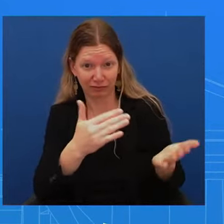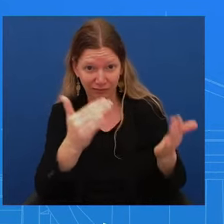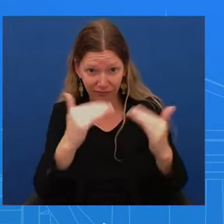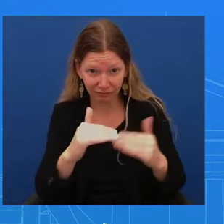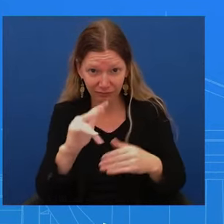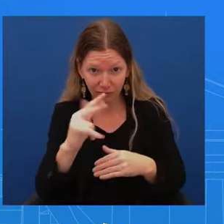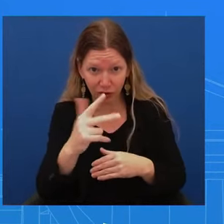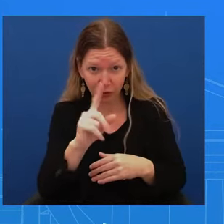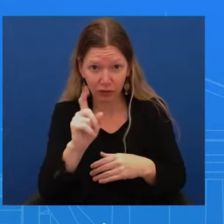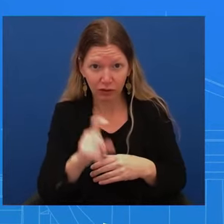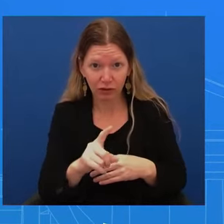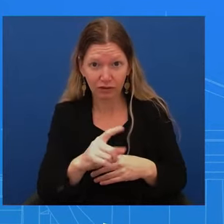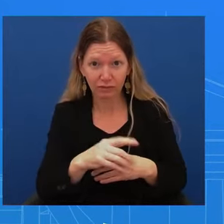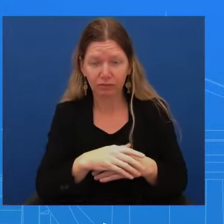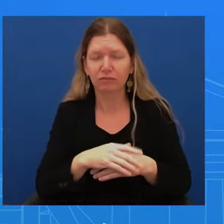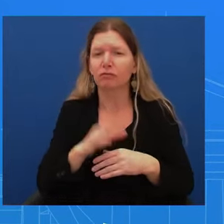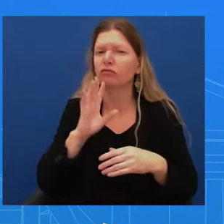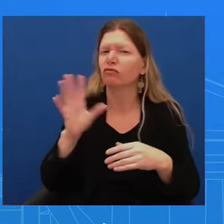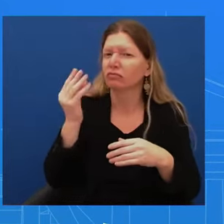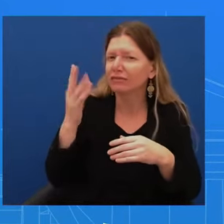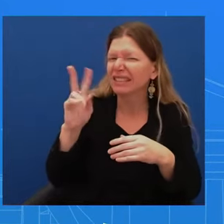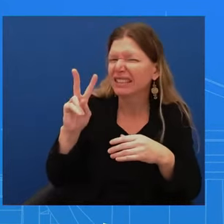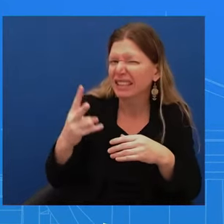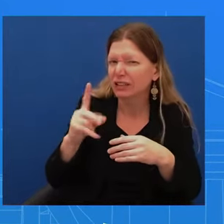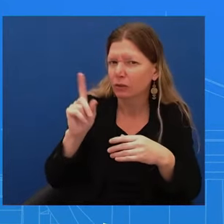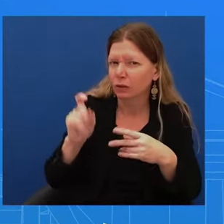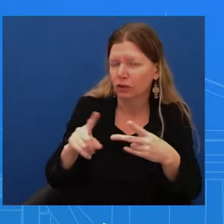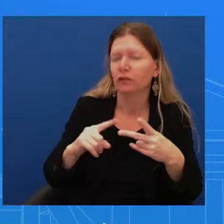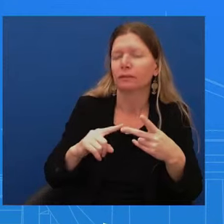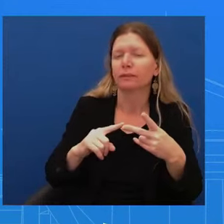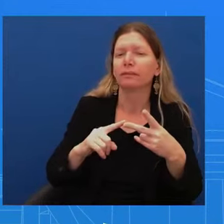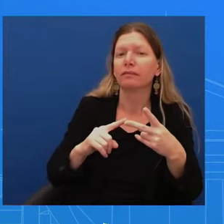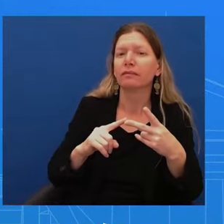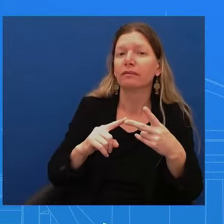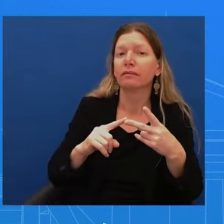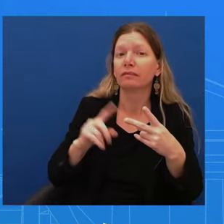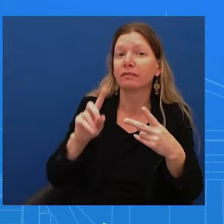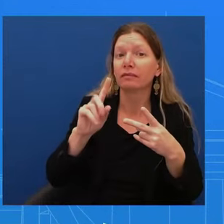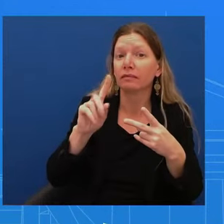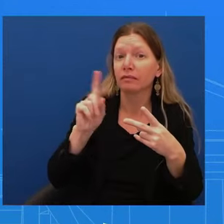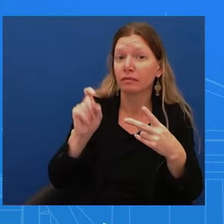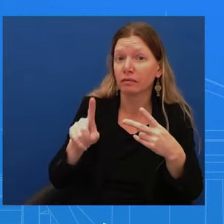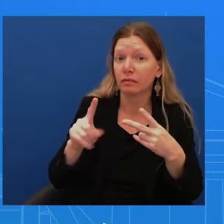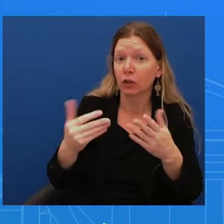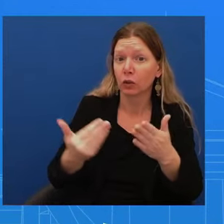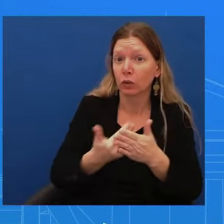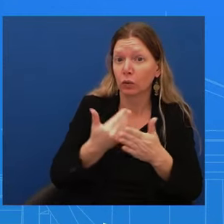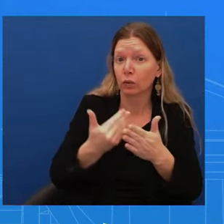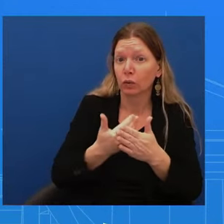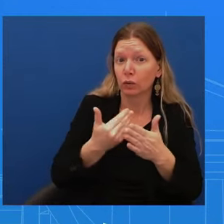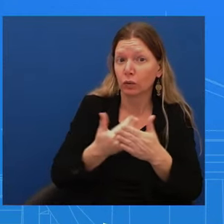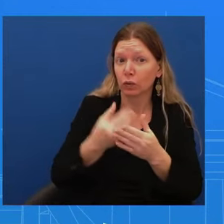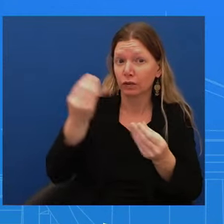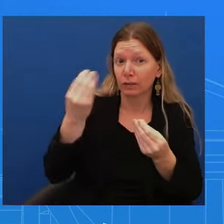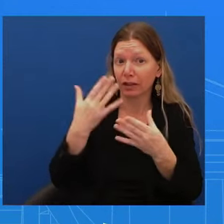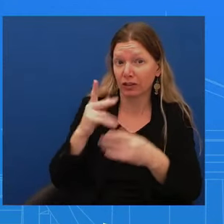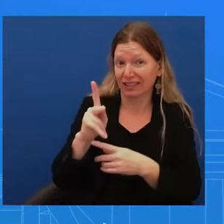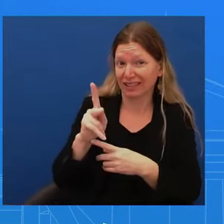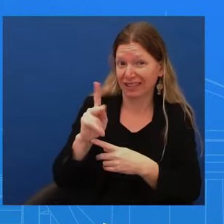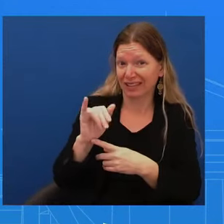that we have new reporting that the mayor of Kiev, the sitting mayor, Vitaly Klitschko, was involved with a